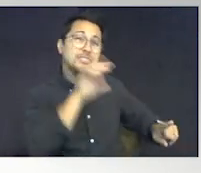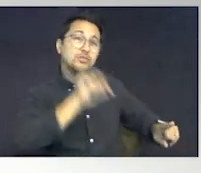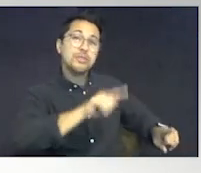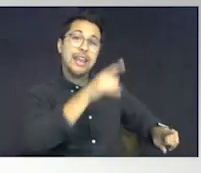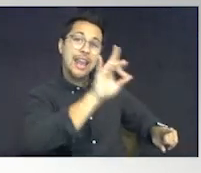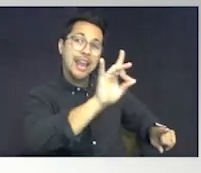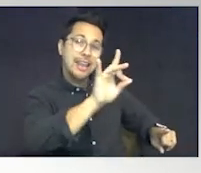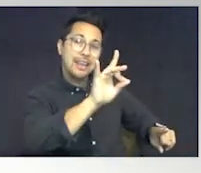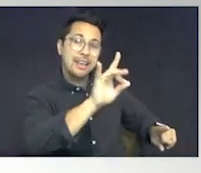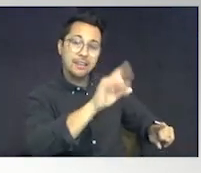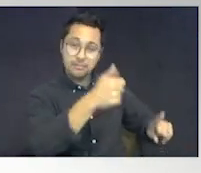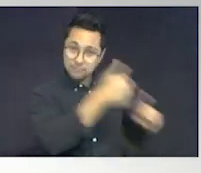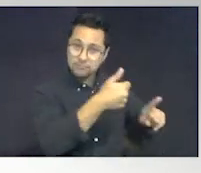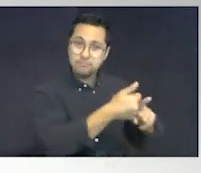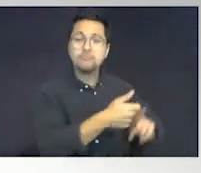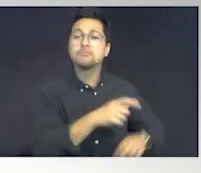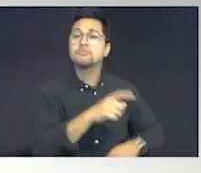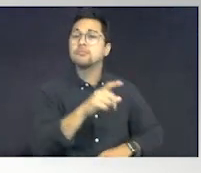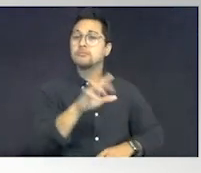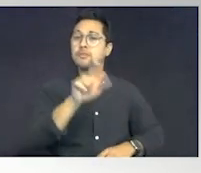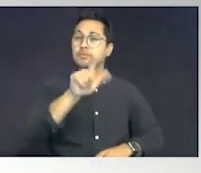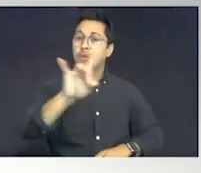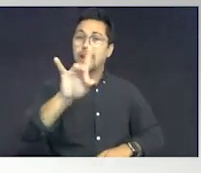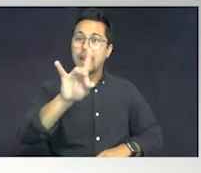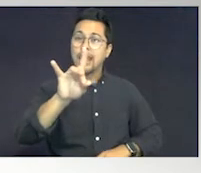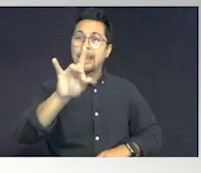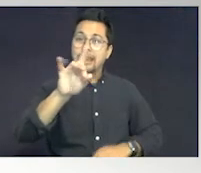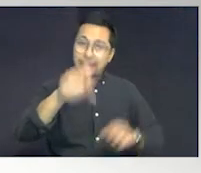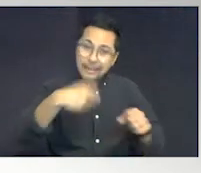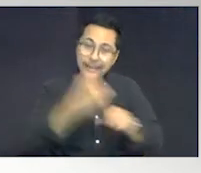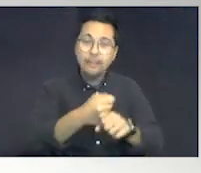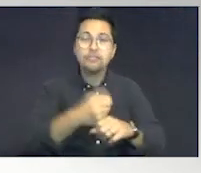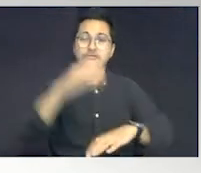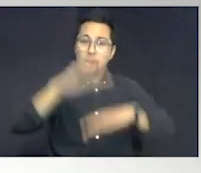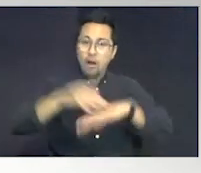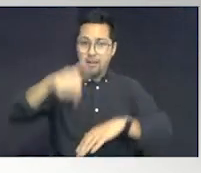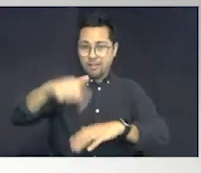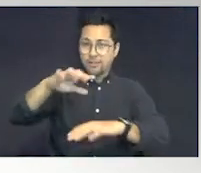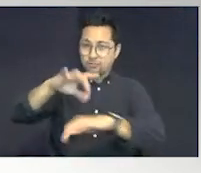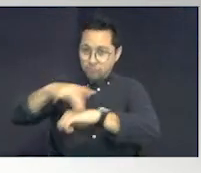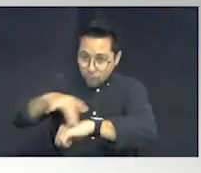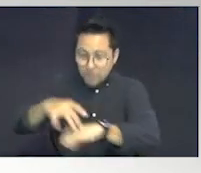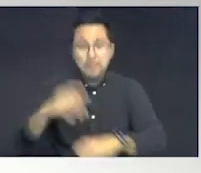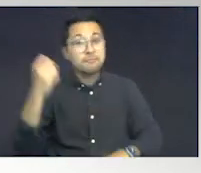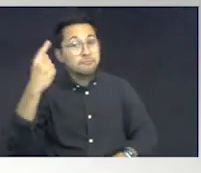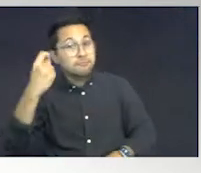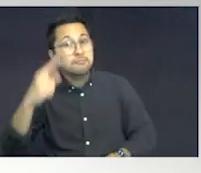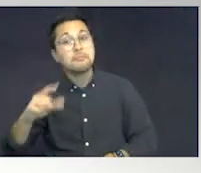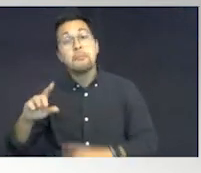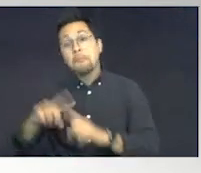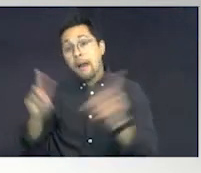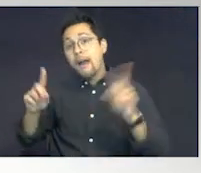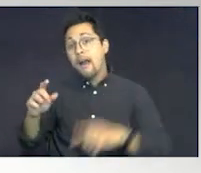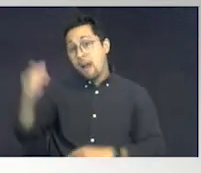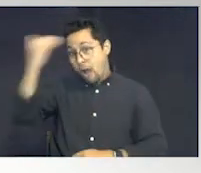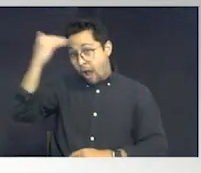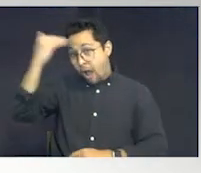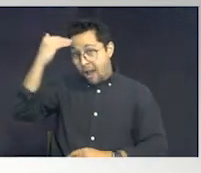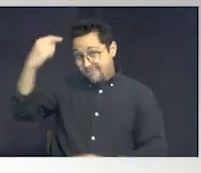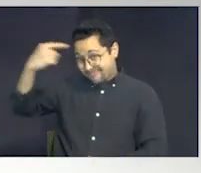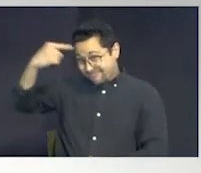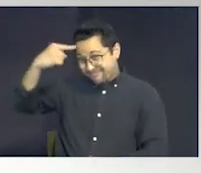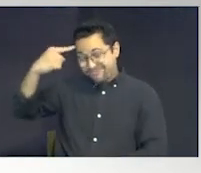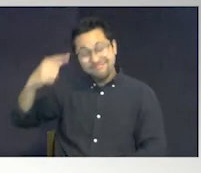years old. He's been 28 years on this earth. But Christopher cognitively